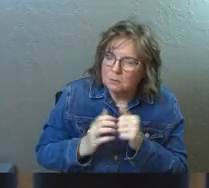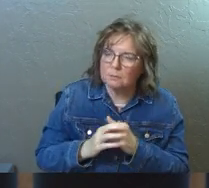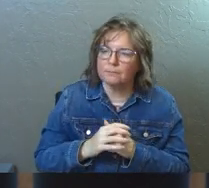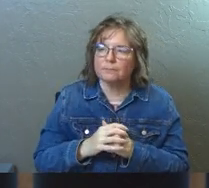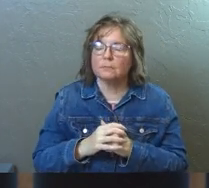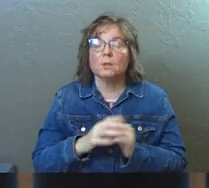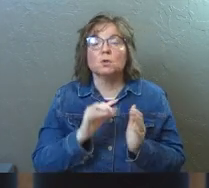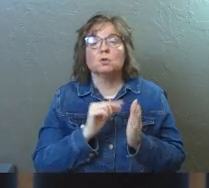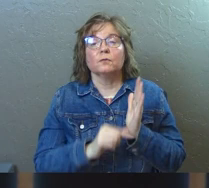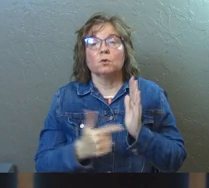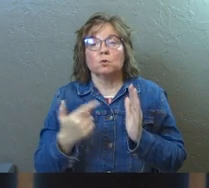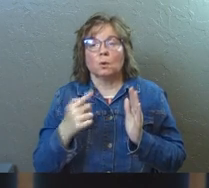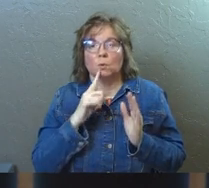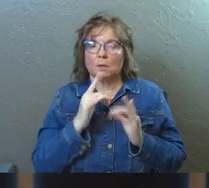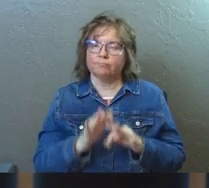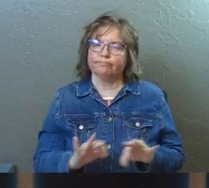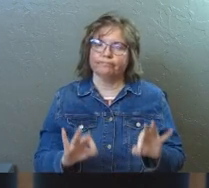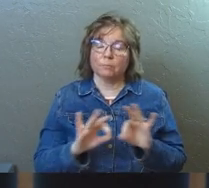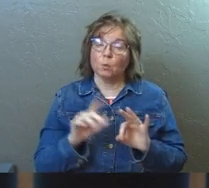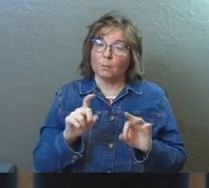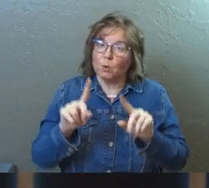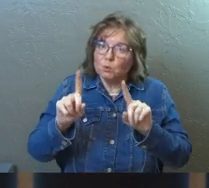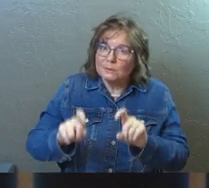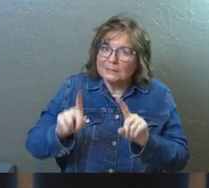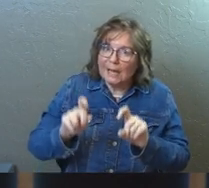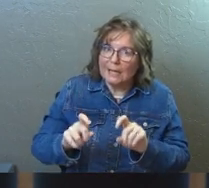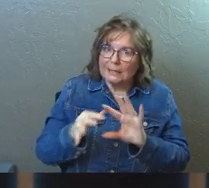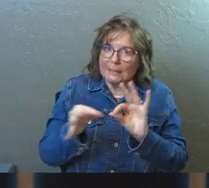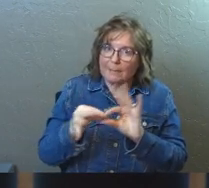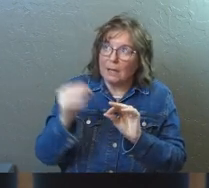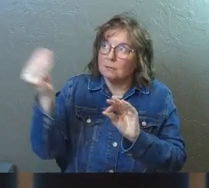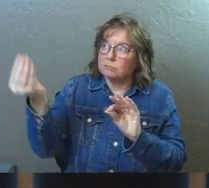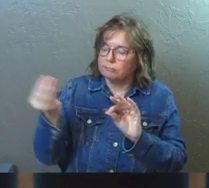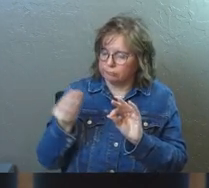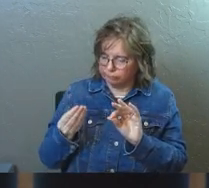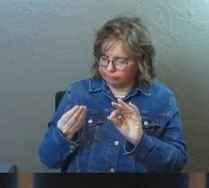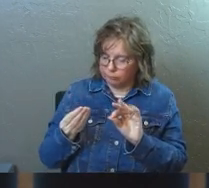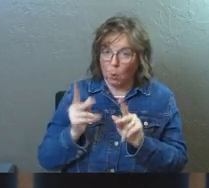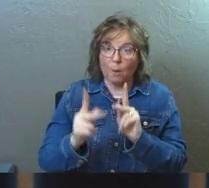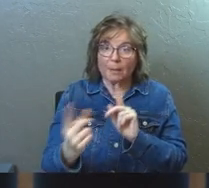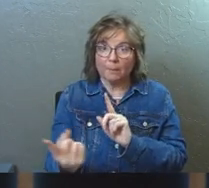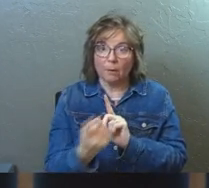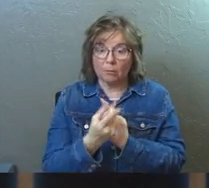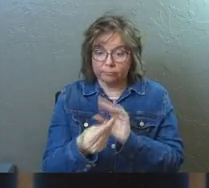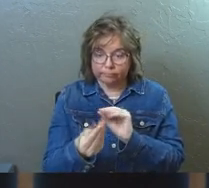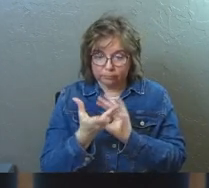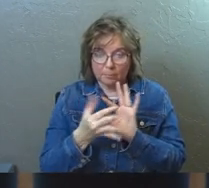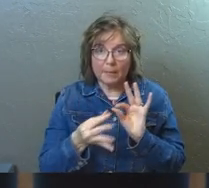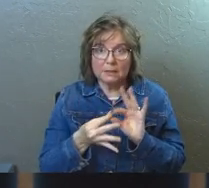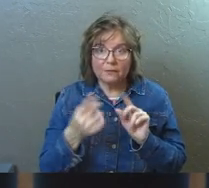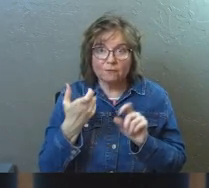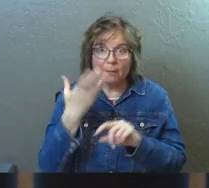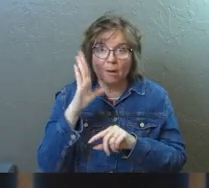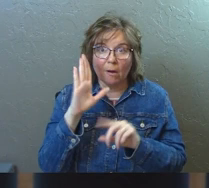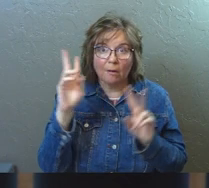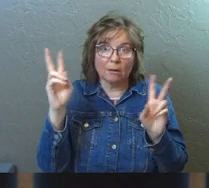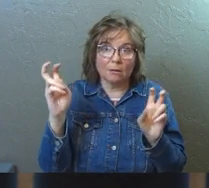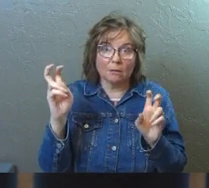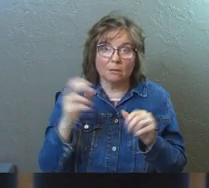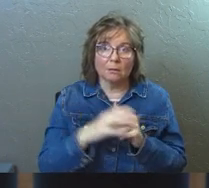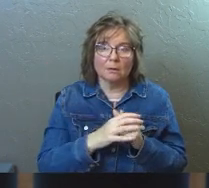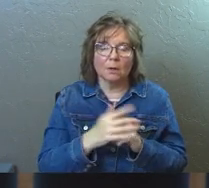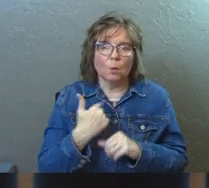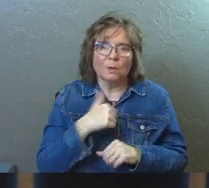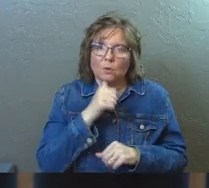So verse 21 there is super important. We are supposed to test messages from God that people give to us. We are not called to